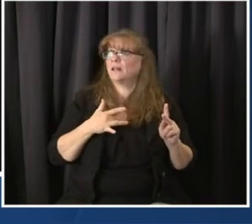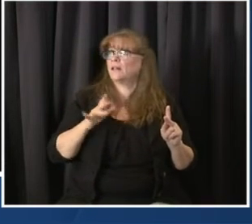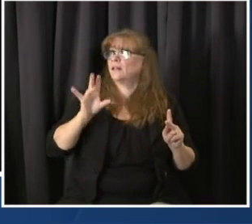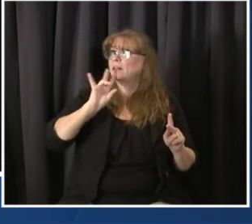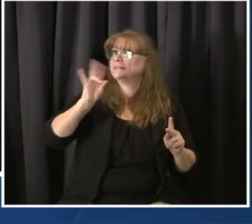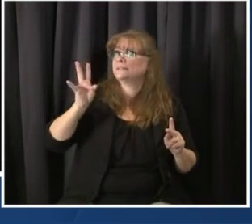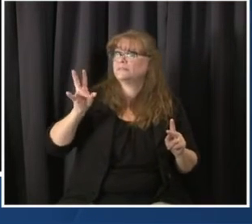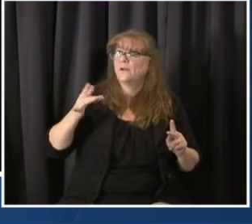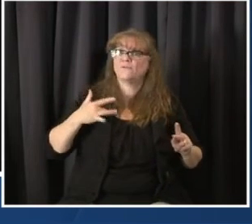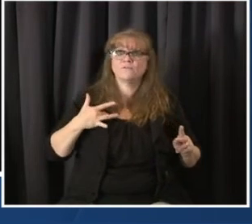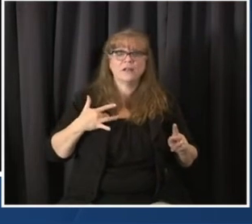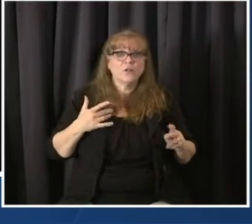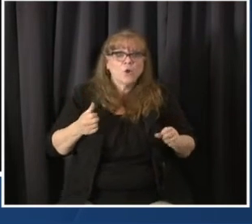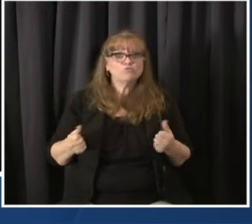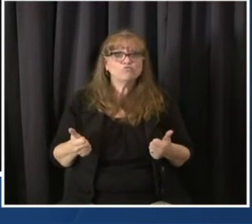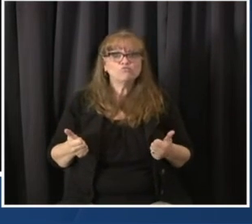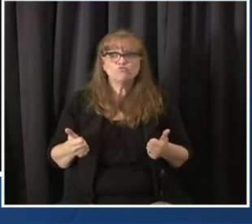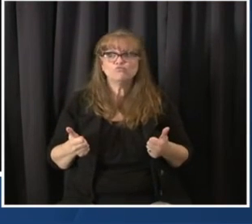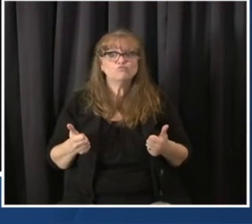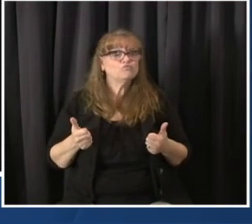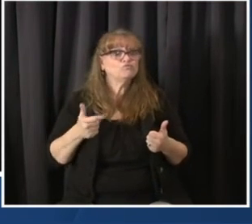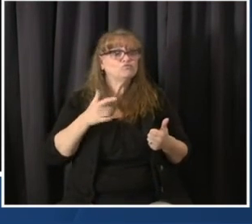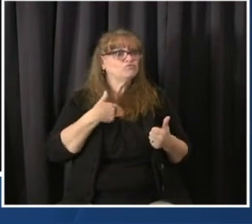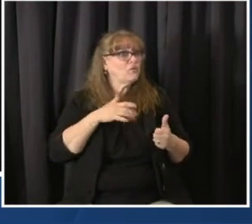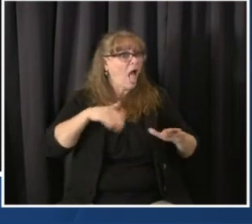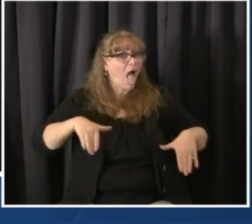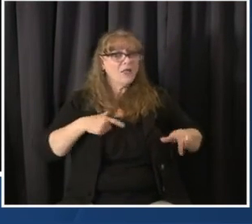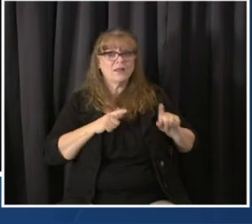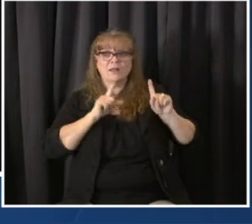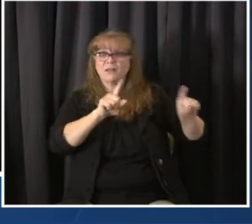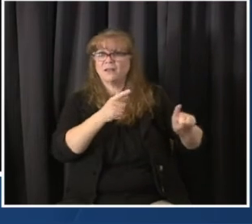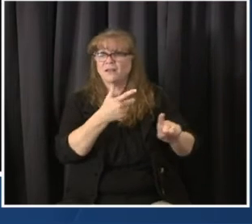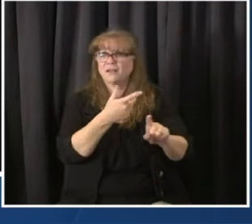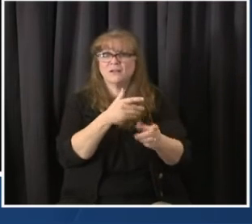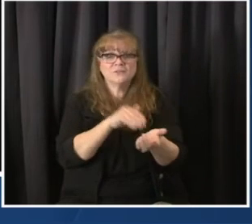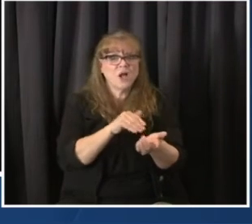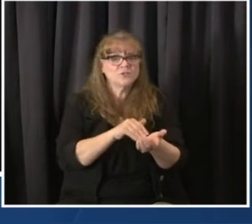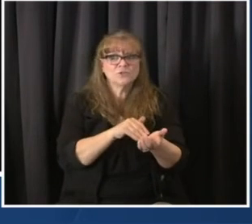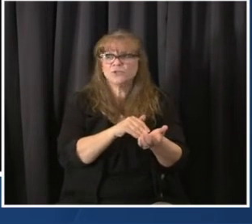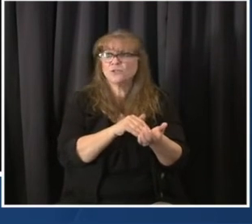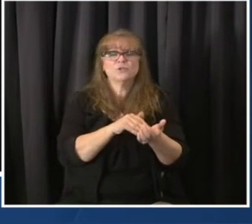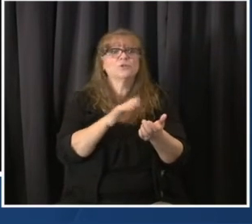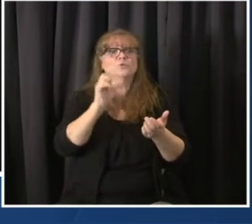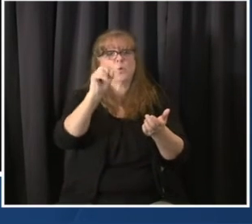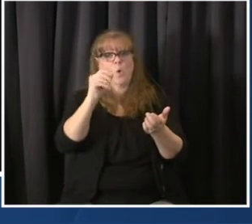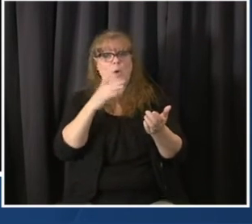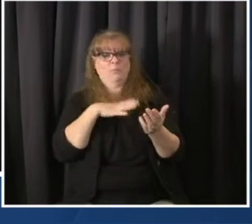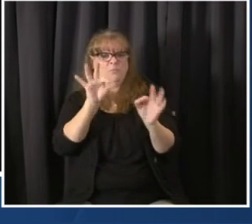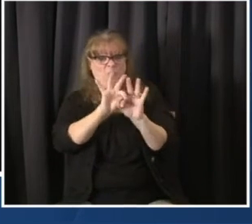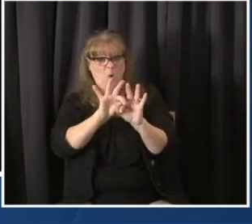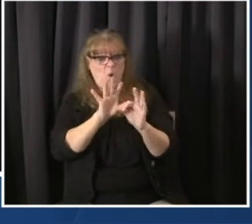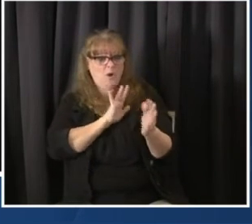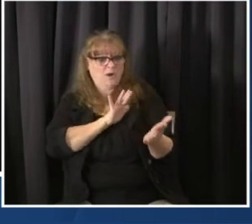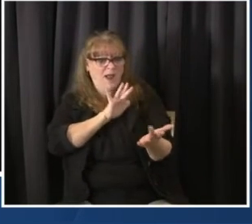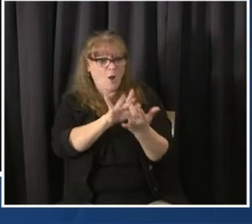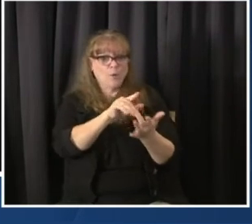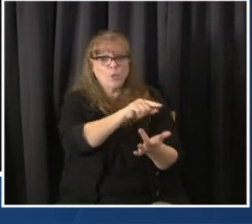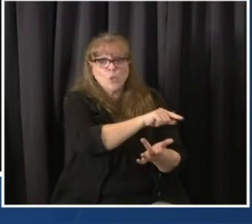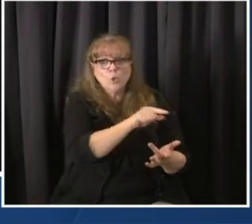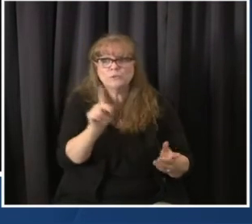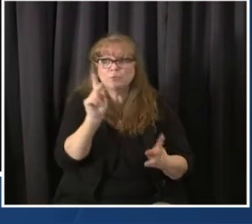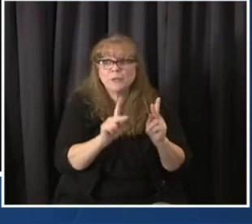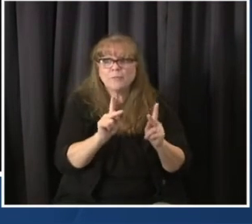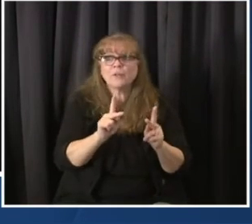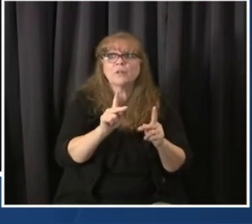to be able to do that. We had great success in center and San Luis. Salud is running a clinic in Aurora coming up next